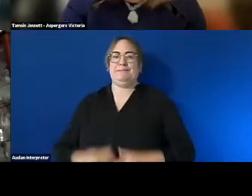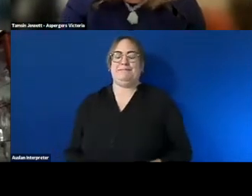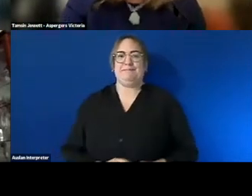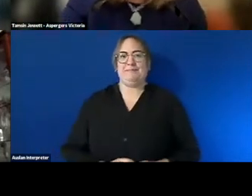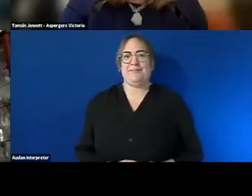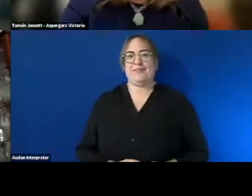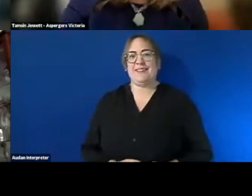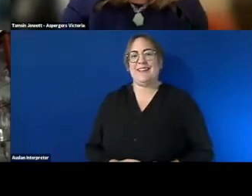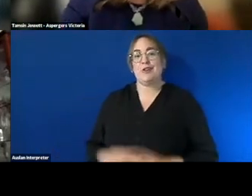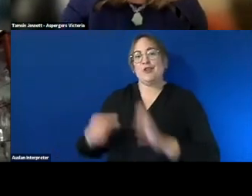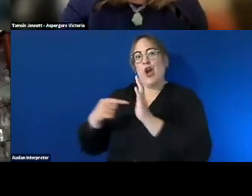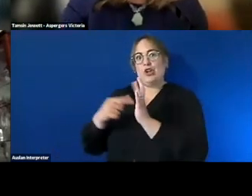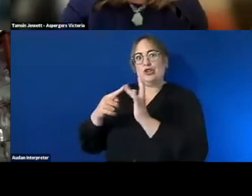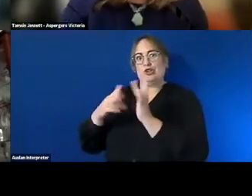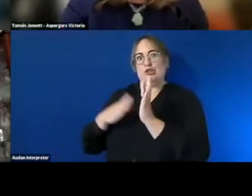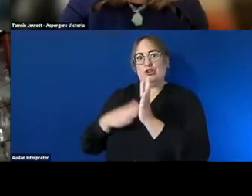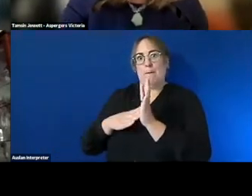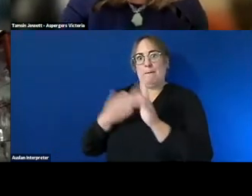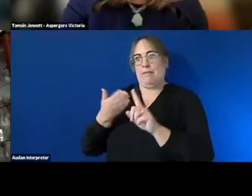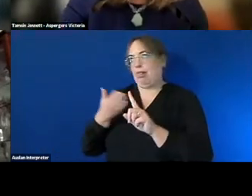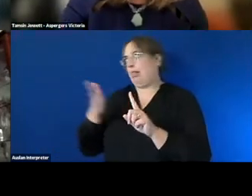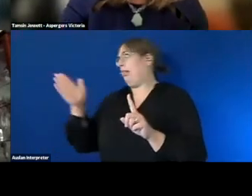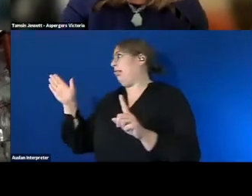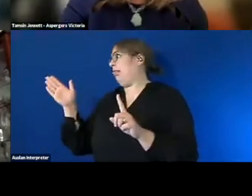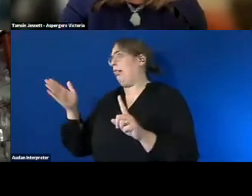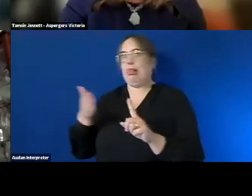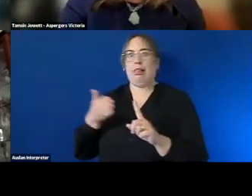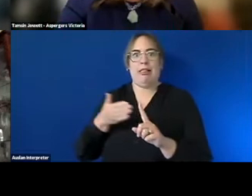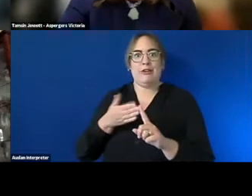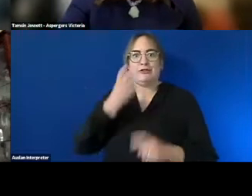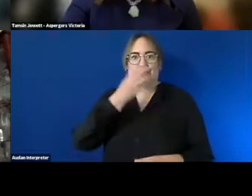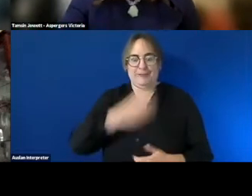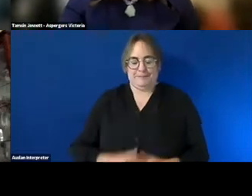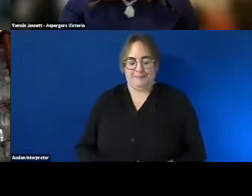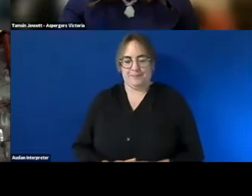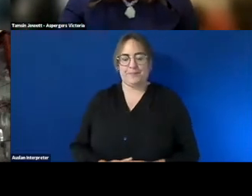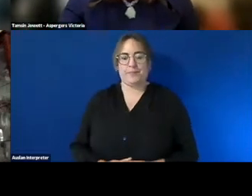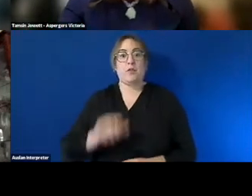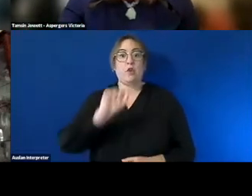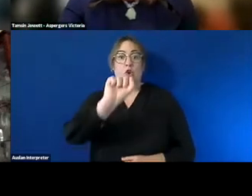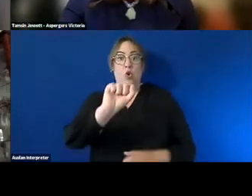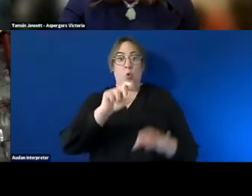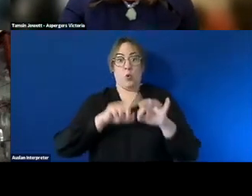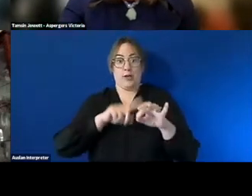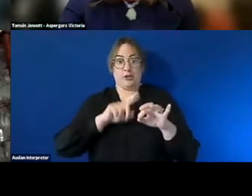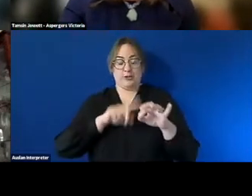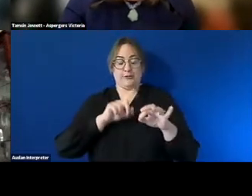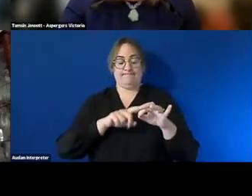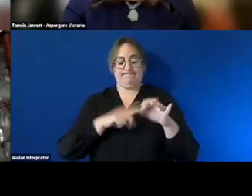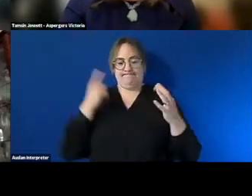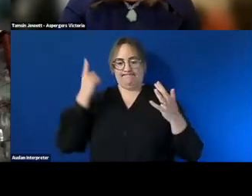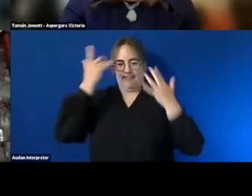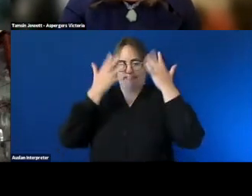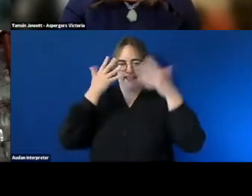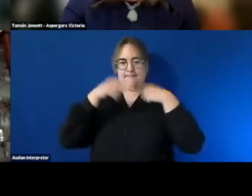sorry to go on a tangent right before your question you're probably sitting there waiting for it like i do um your last question tom thinking about reasonable